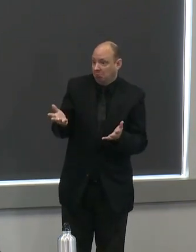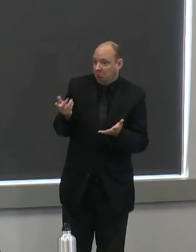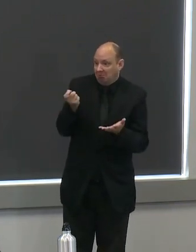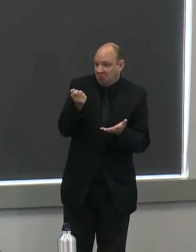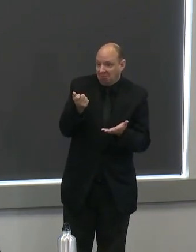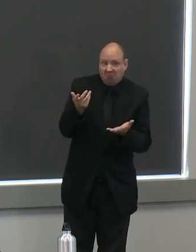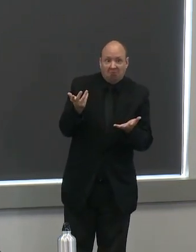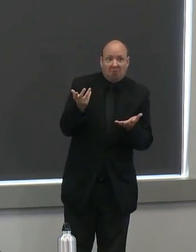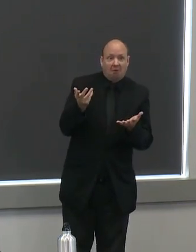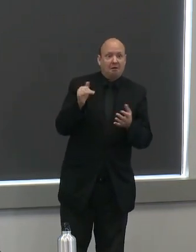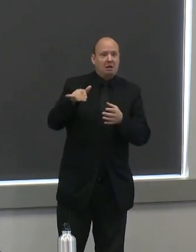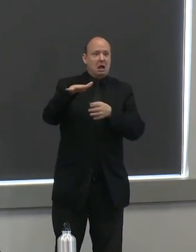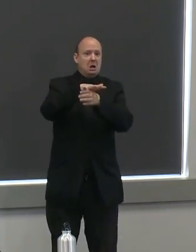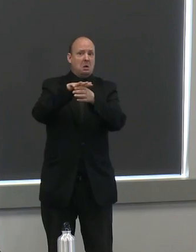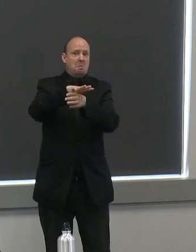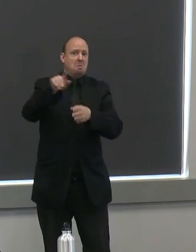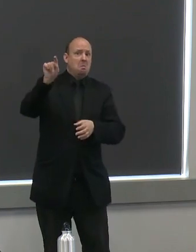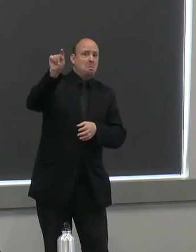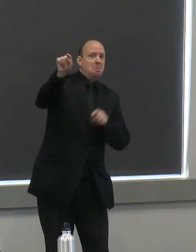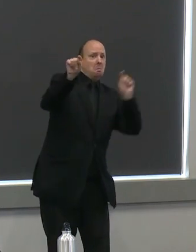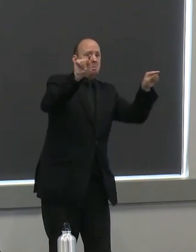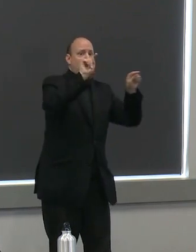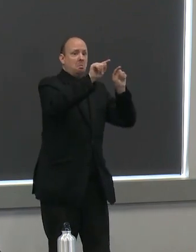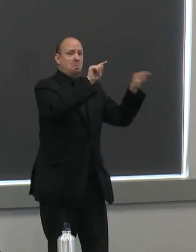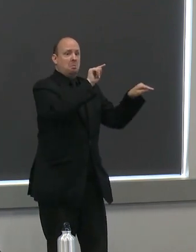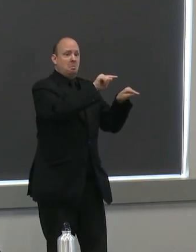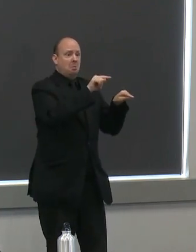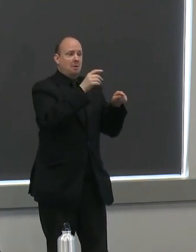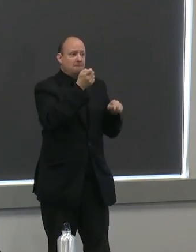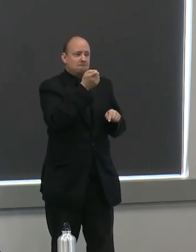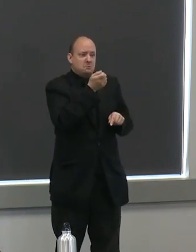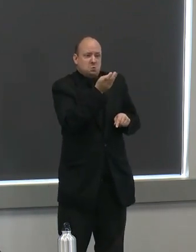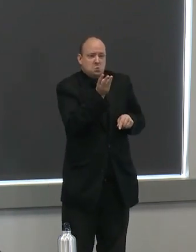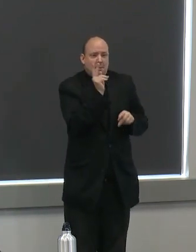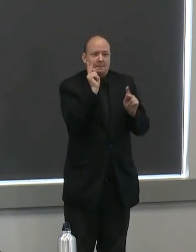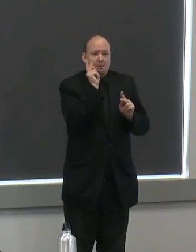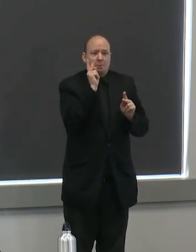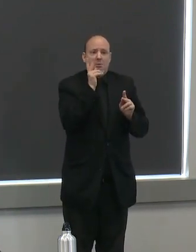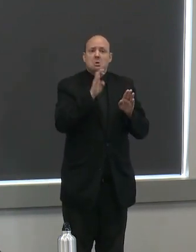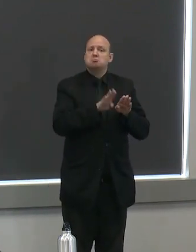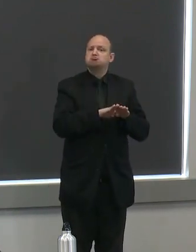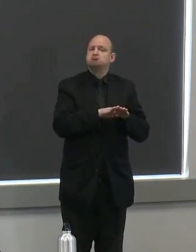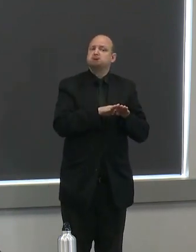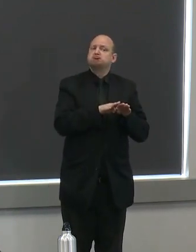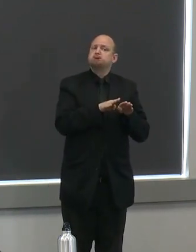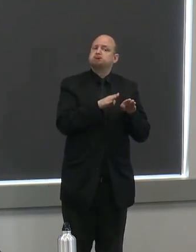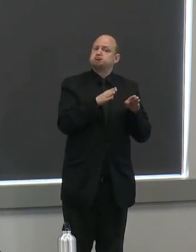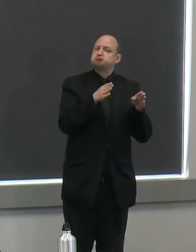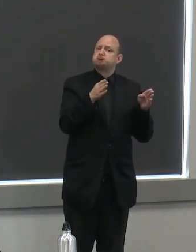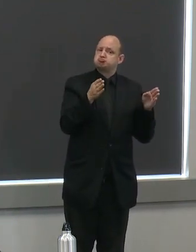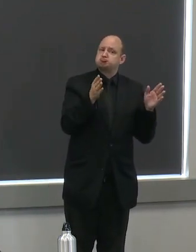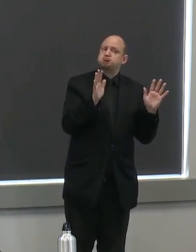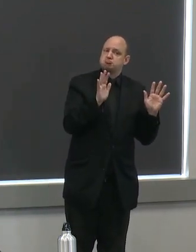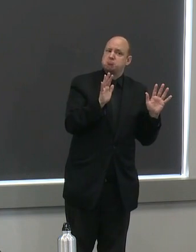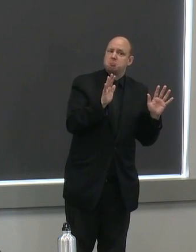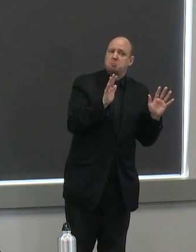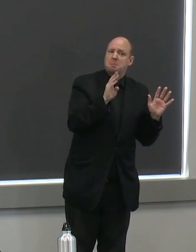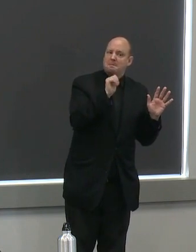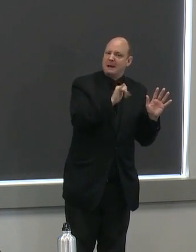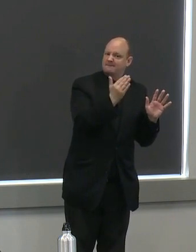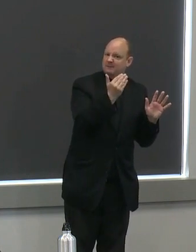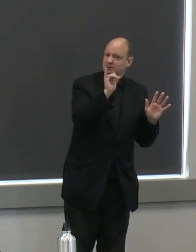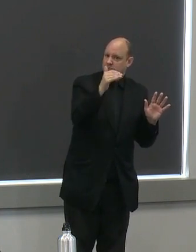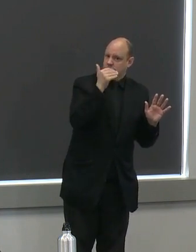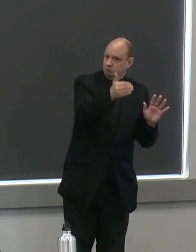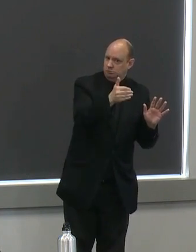in that have seen these few numbers could begin the process of be reopening as soon as may 15th i'm meeting with